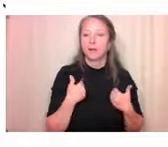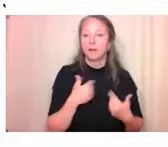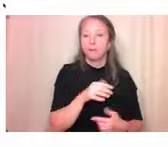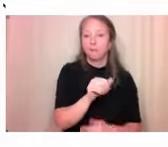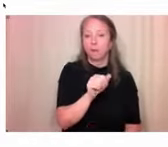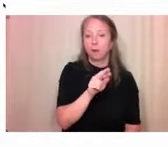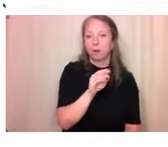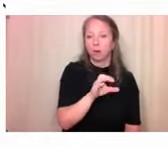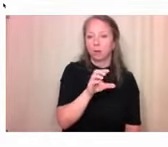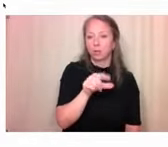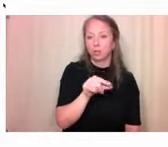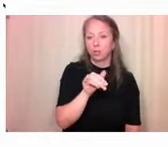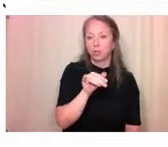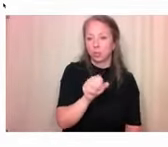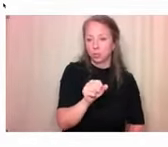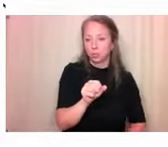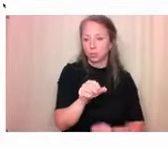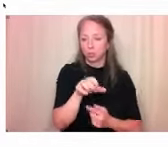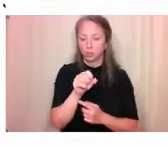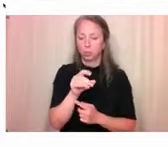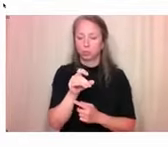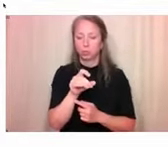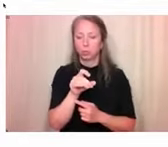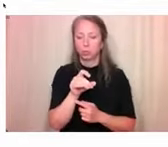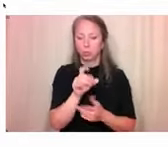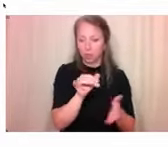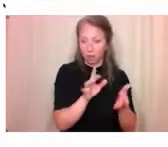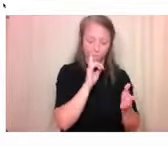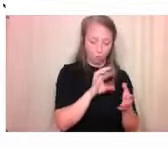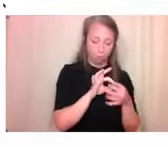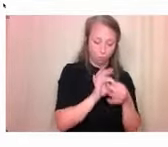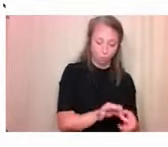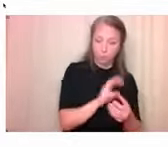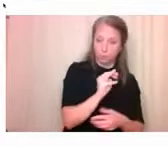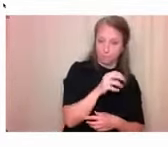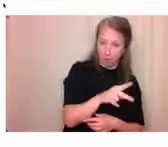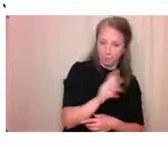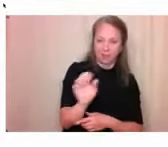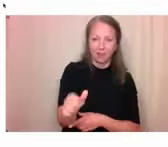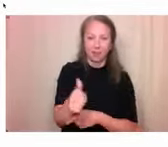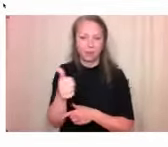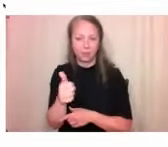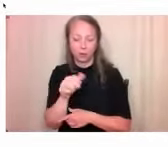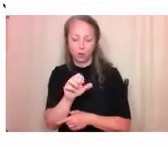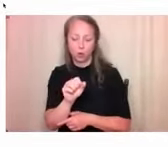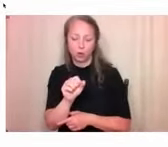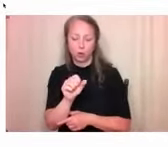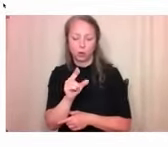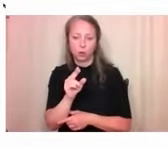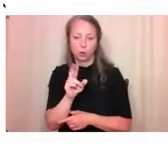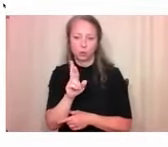Survey123 as our questionnaire form that you will be filling out in order to participate.